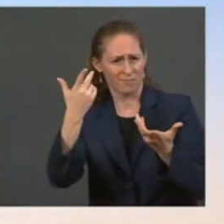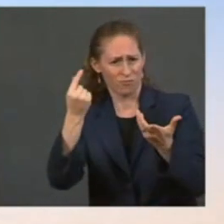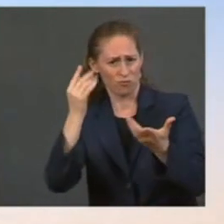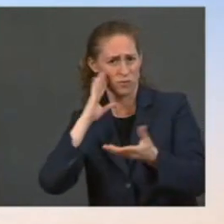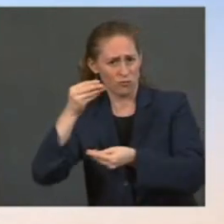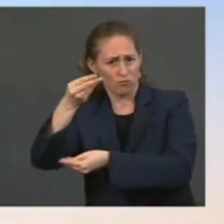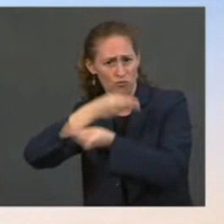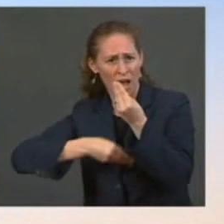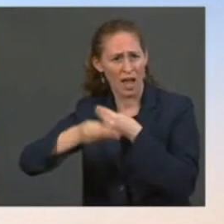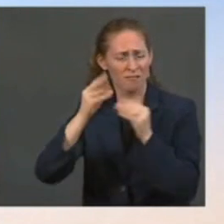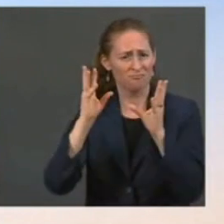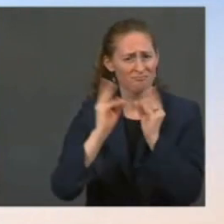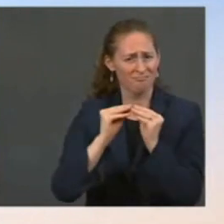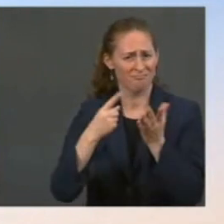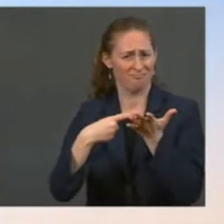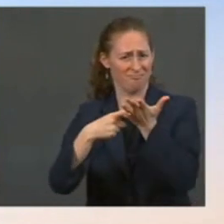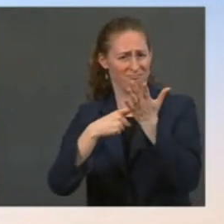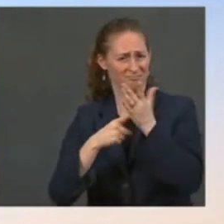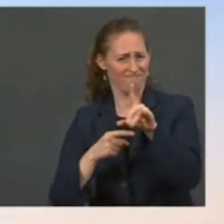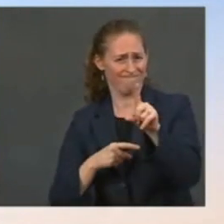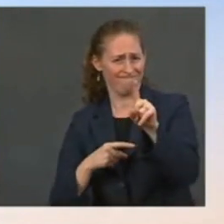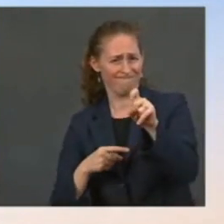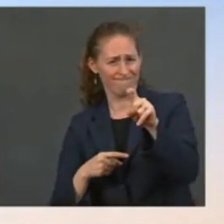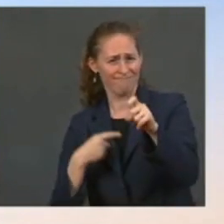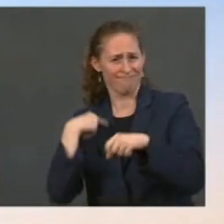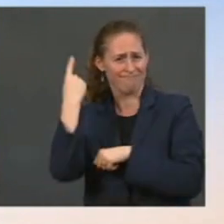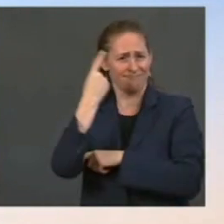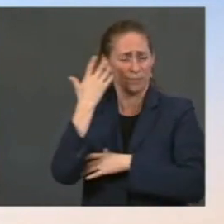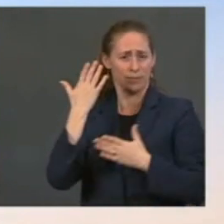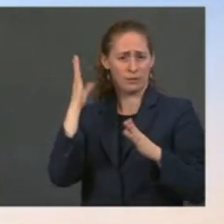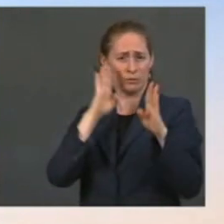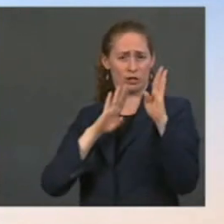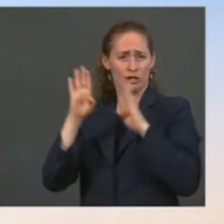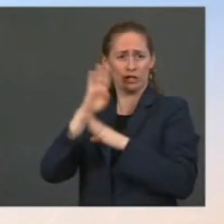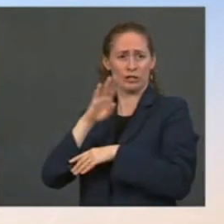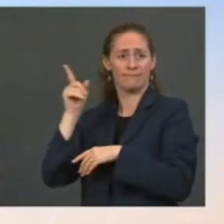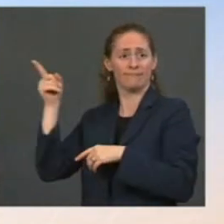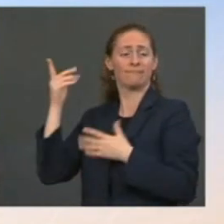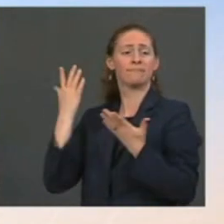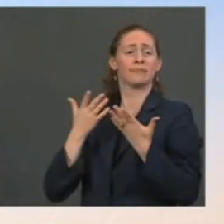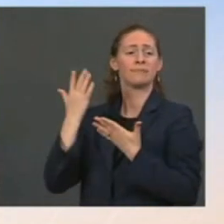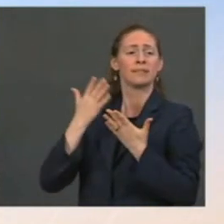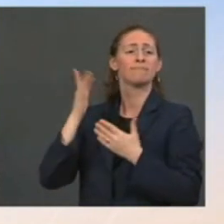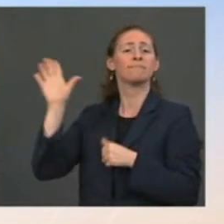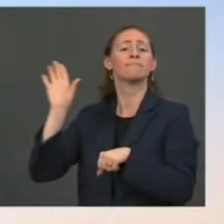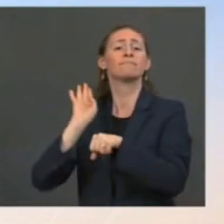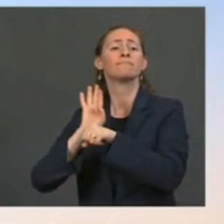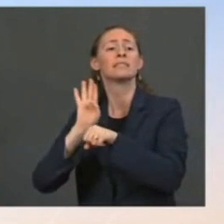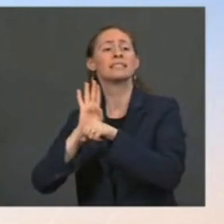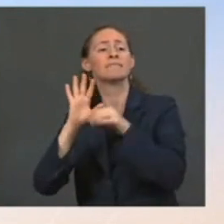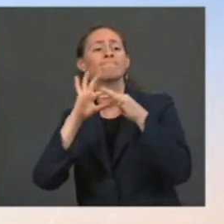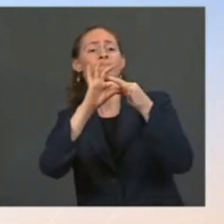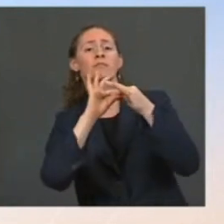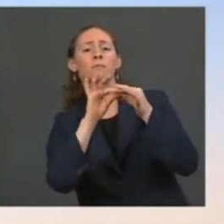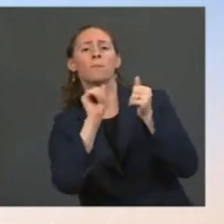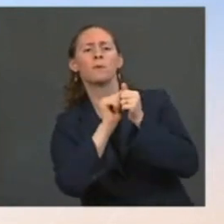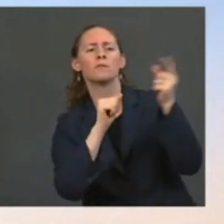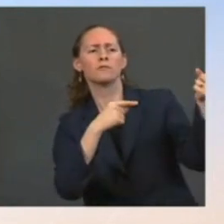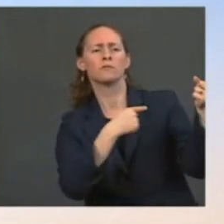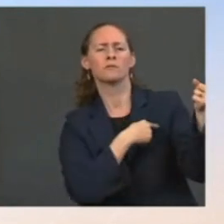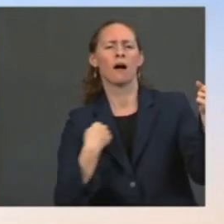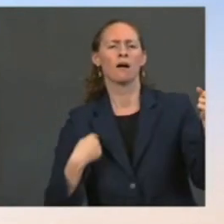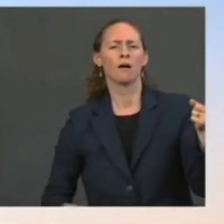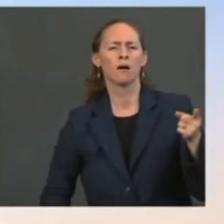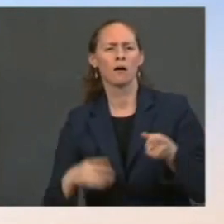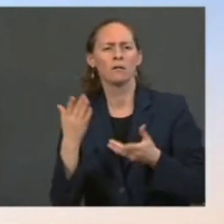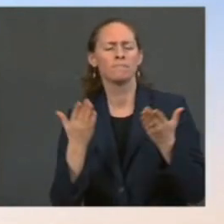There was concern when President Biden took office about his son's business dealings with China. He was supposed to divest himself of his stake in